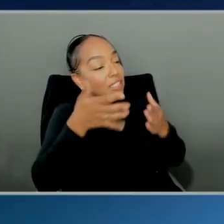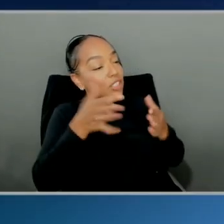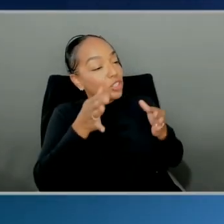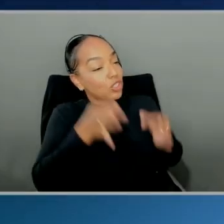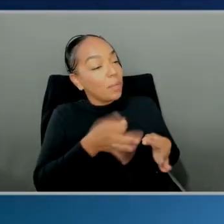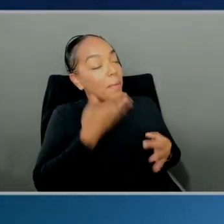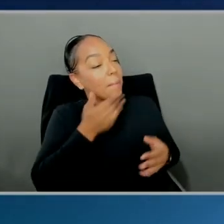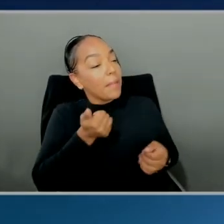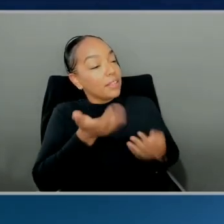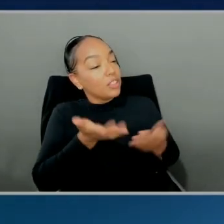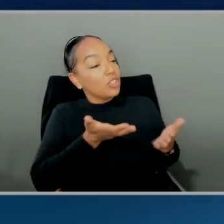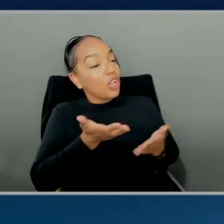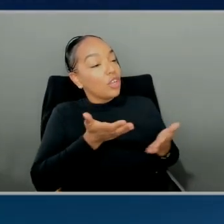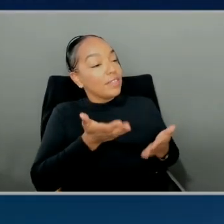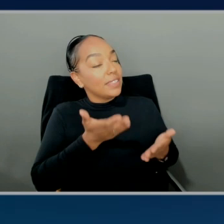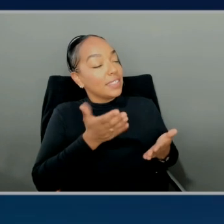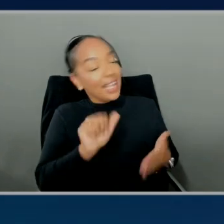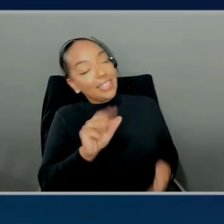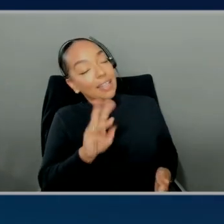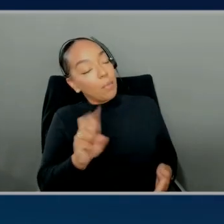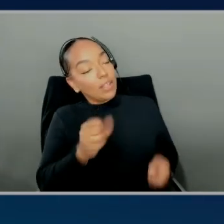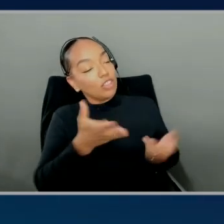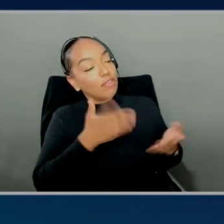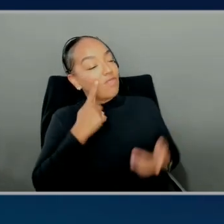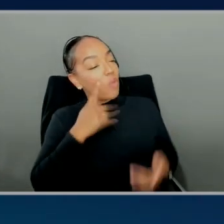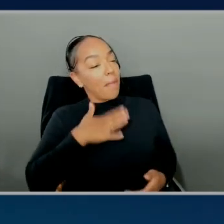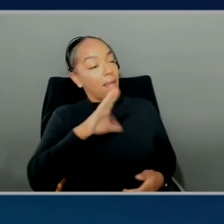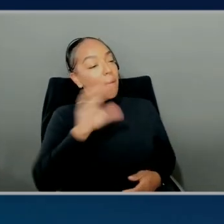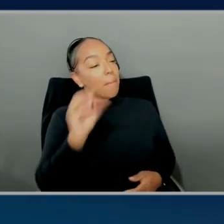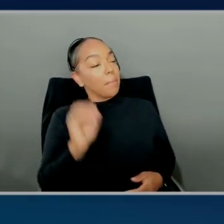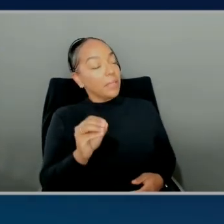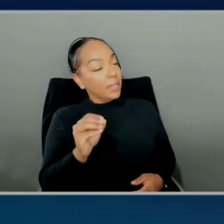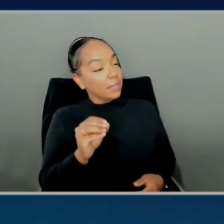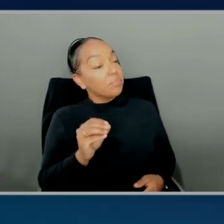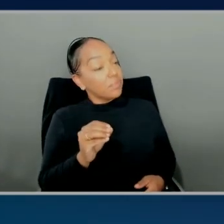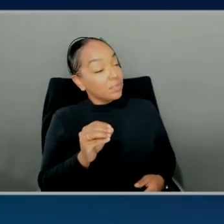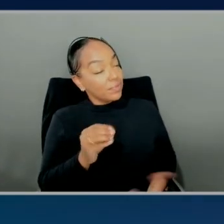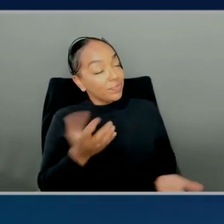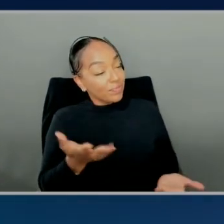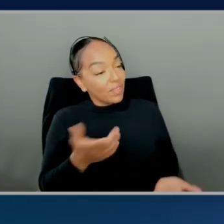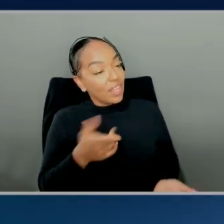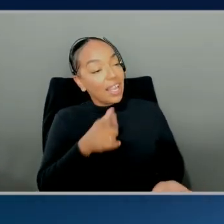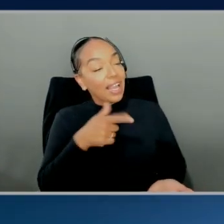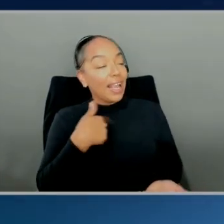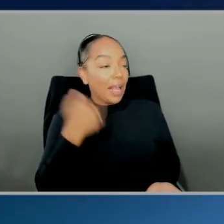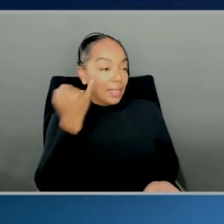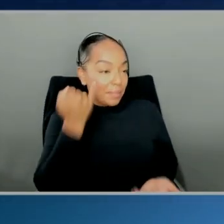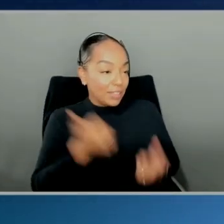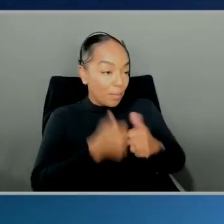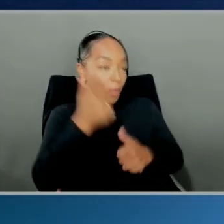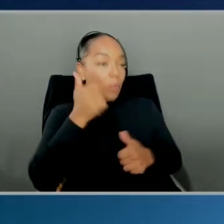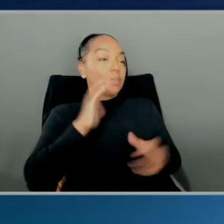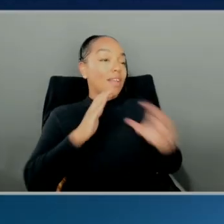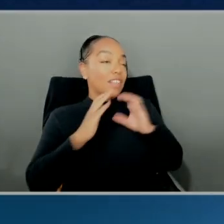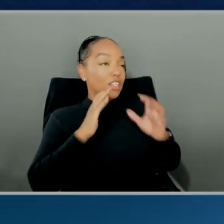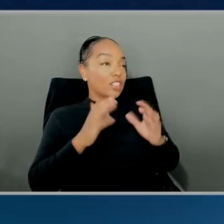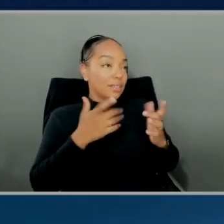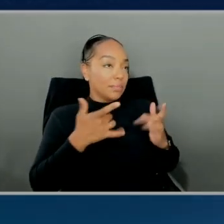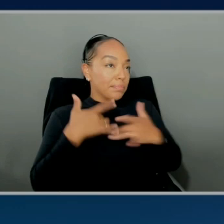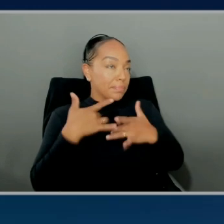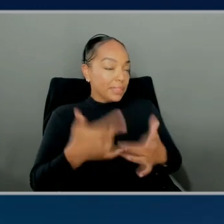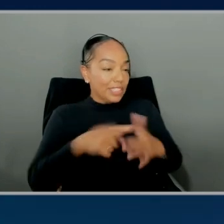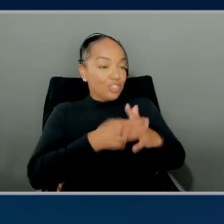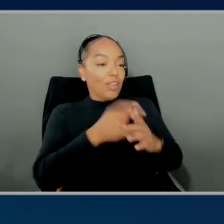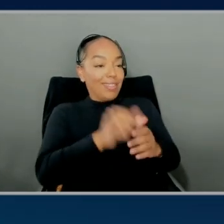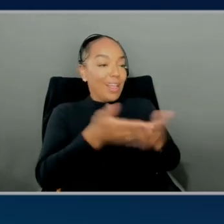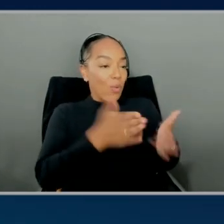for my company's needs? Now, that's very ambiguous, and I imagine most conversations maybe start that way. So, how do we find